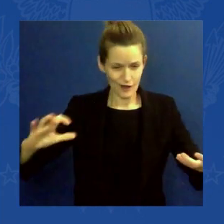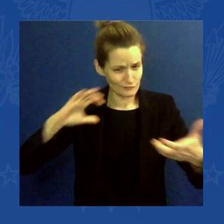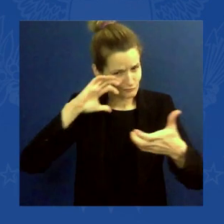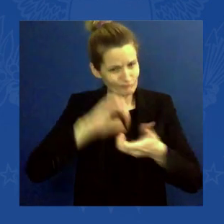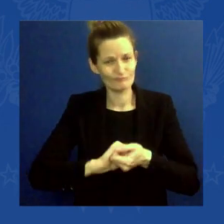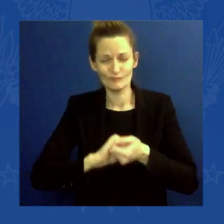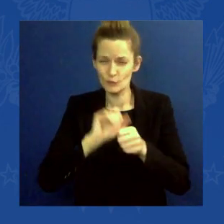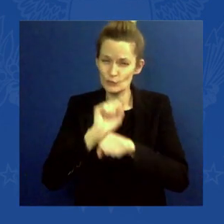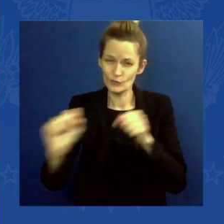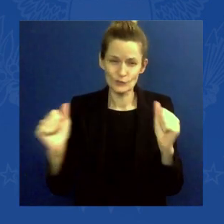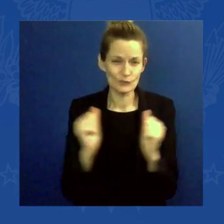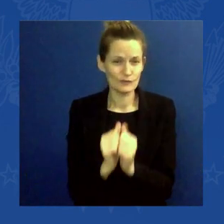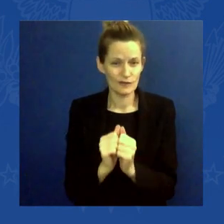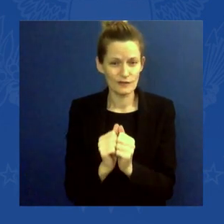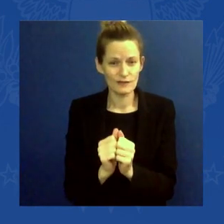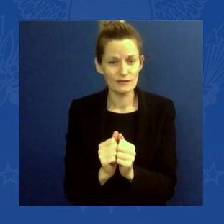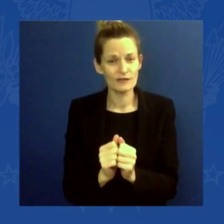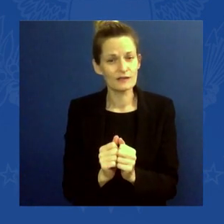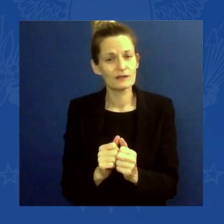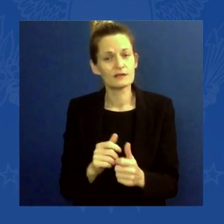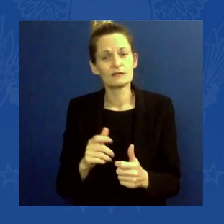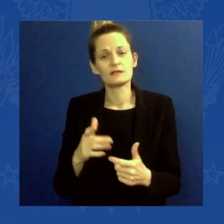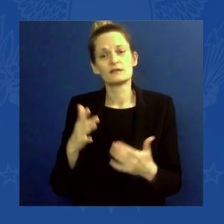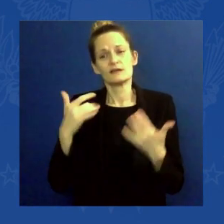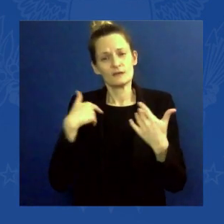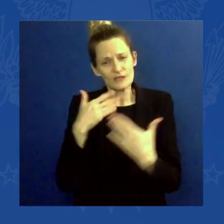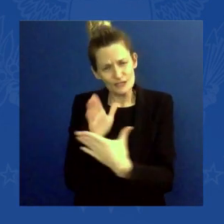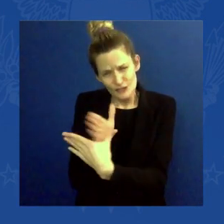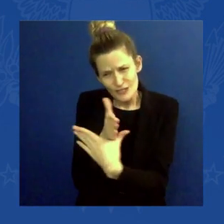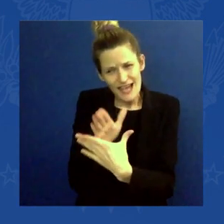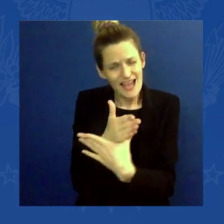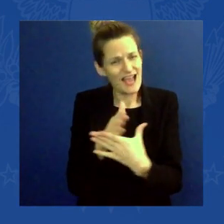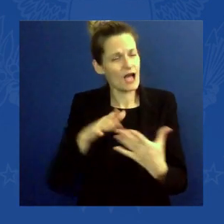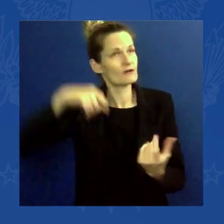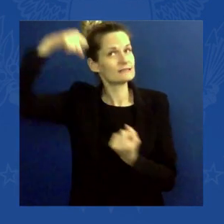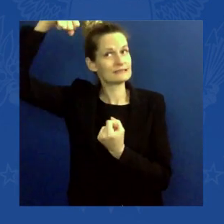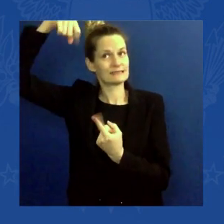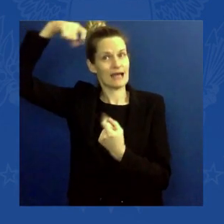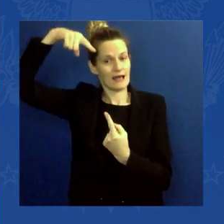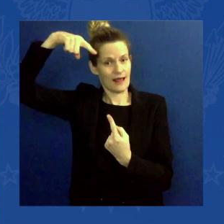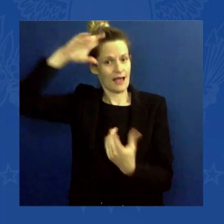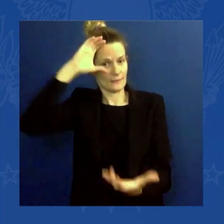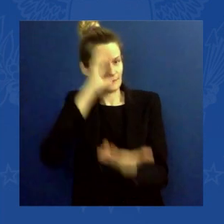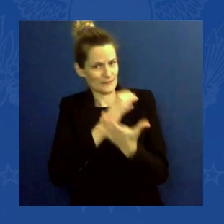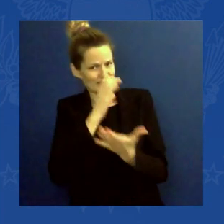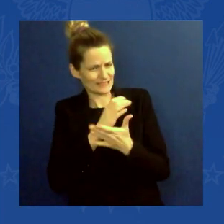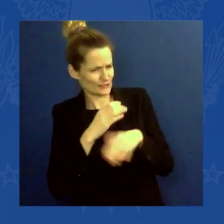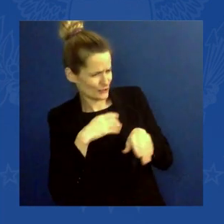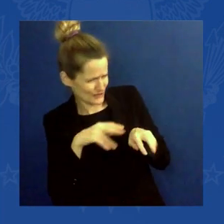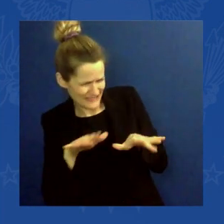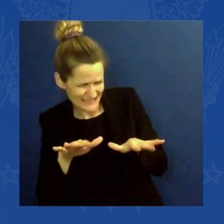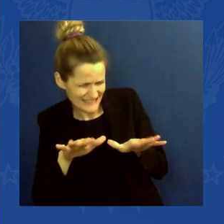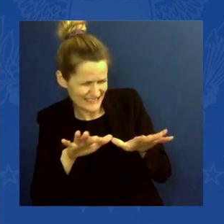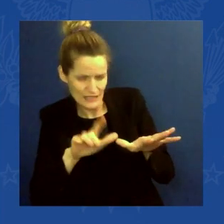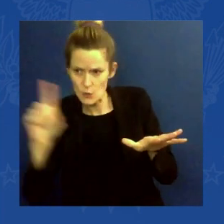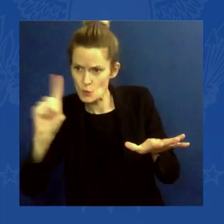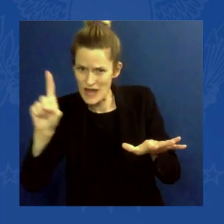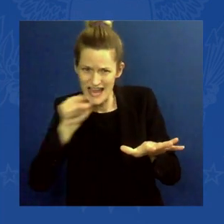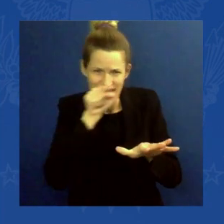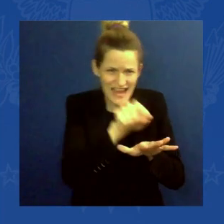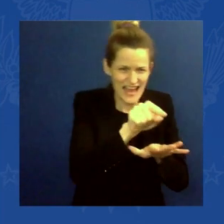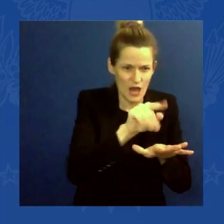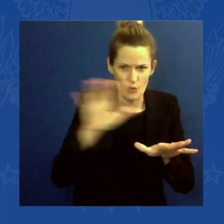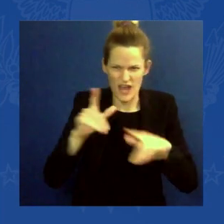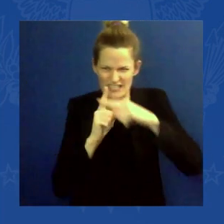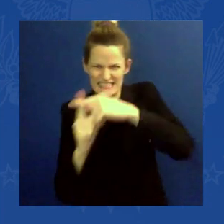growth. And the EPA is using new technology to deliver fire, smoke, and air quality information directly to